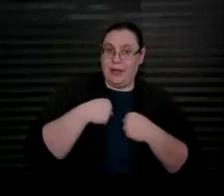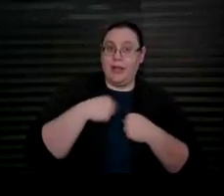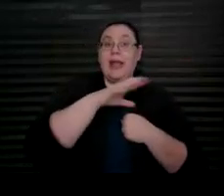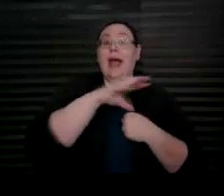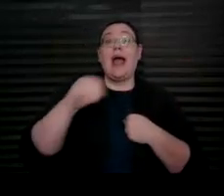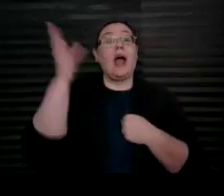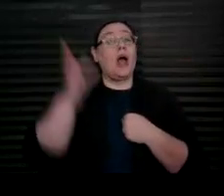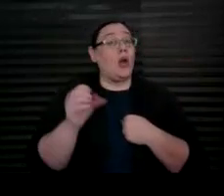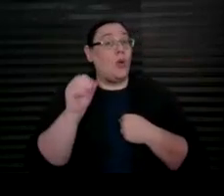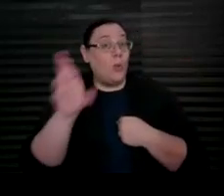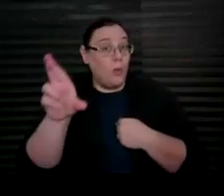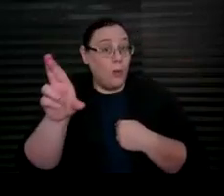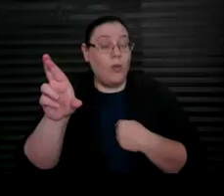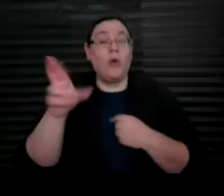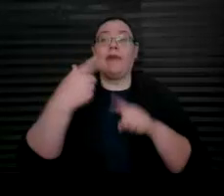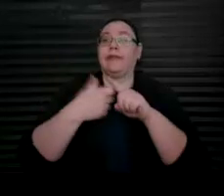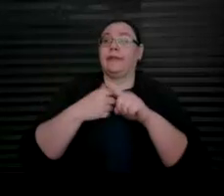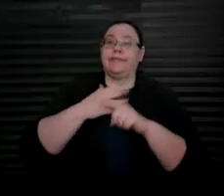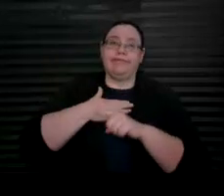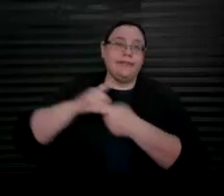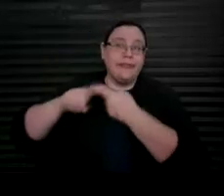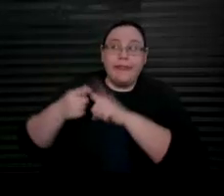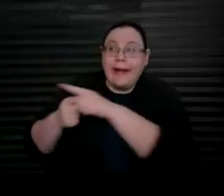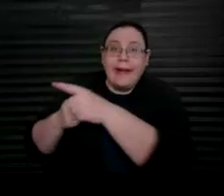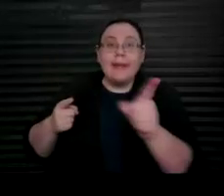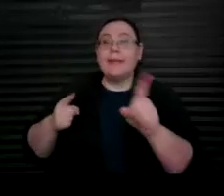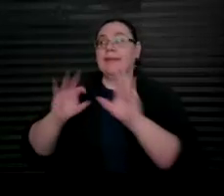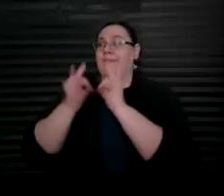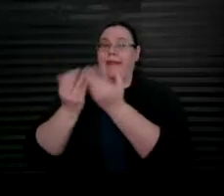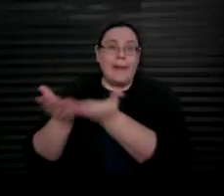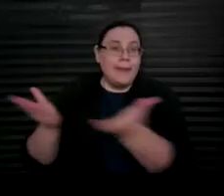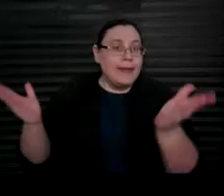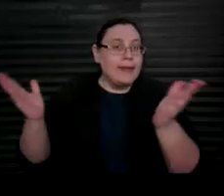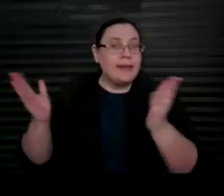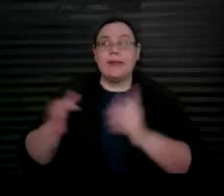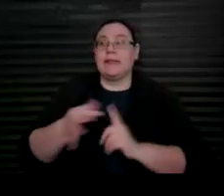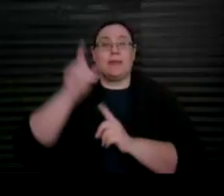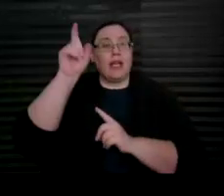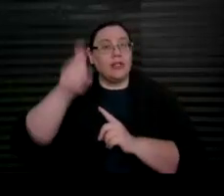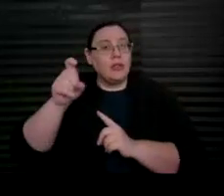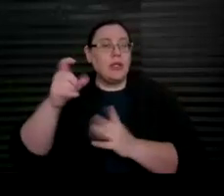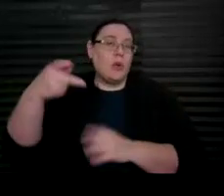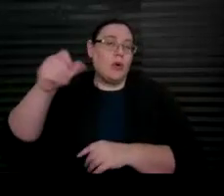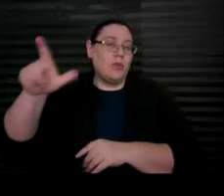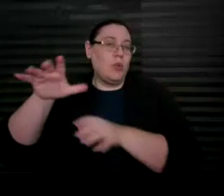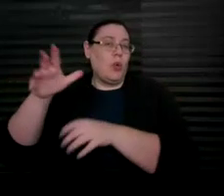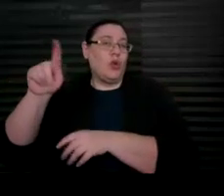from friends, family, special needs, or a pool trust, a 529